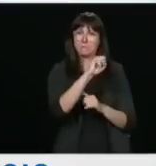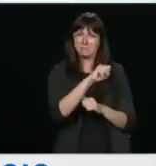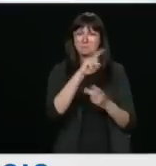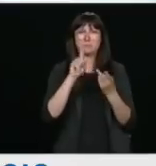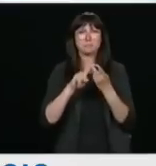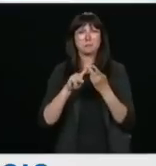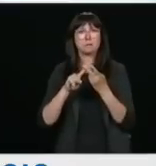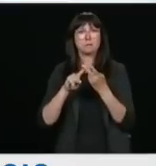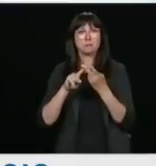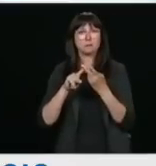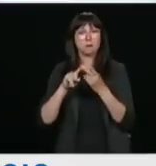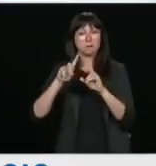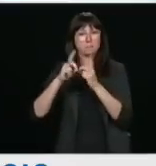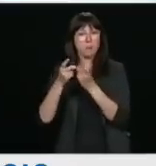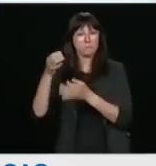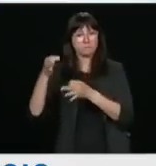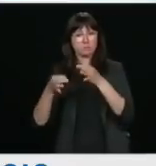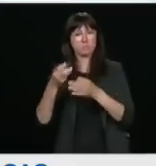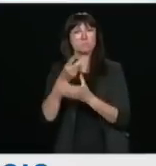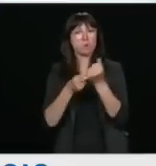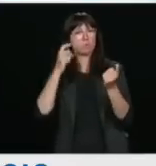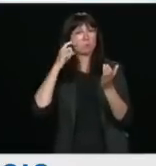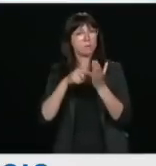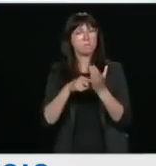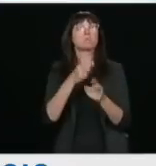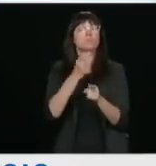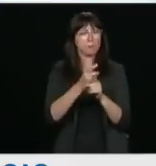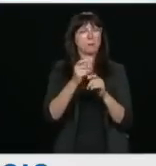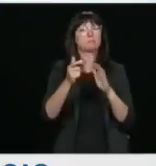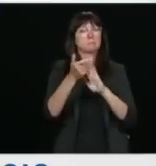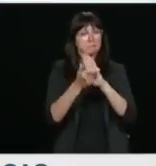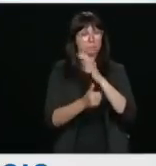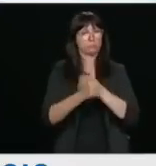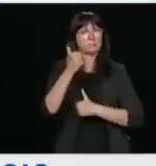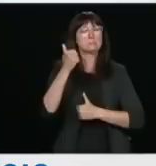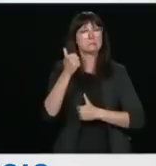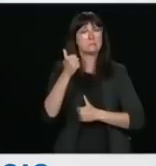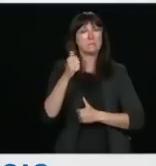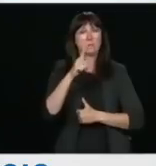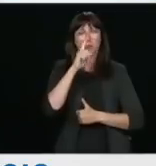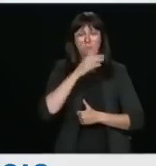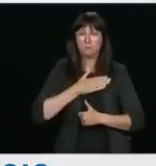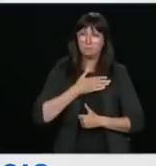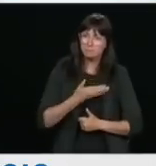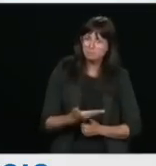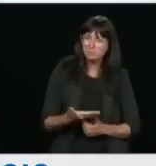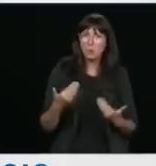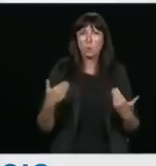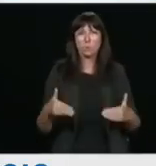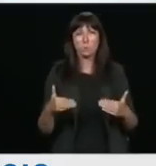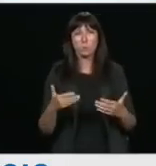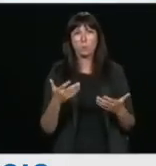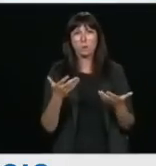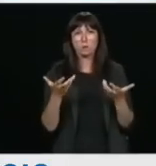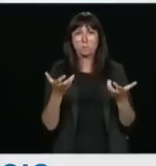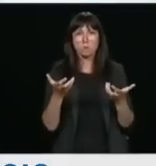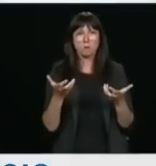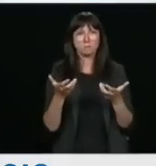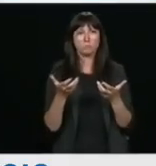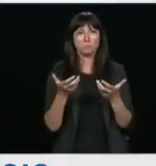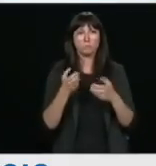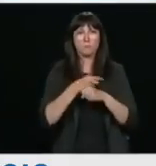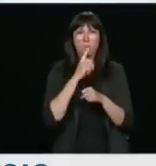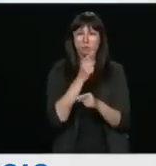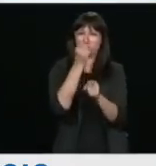of the legal risk. There was a very sincere effort to manage that risk through legislation, and when the Service